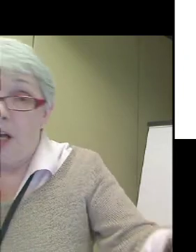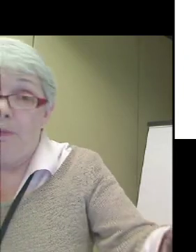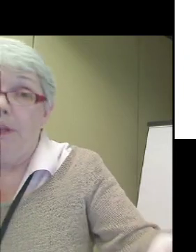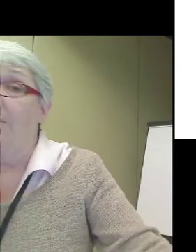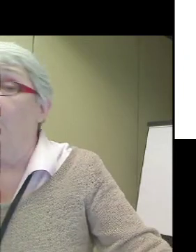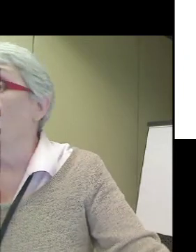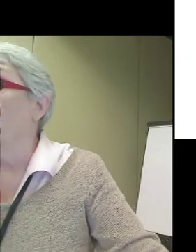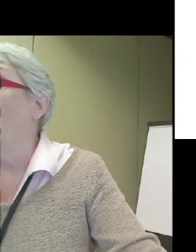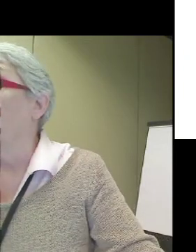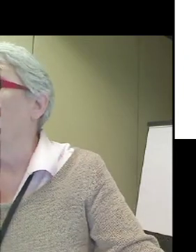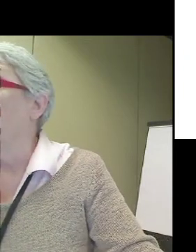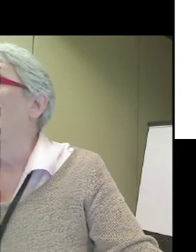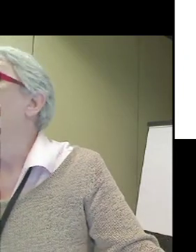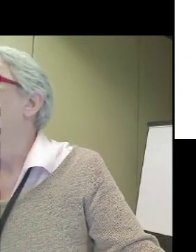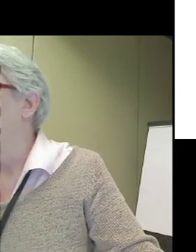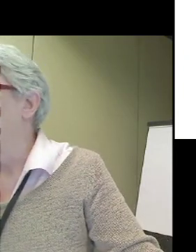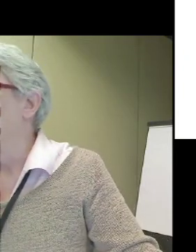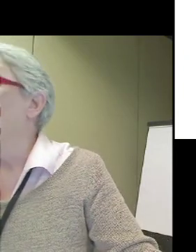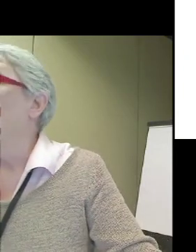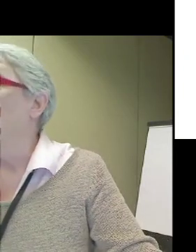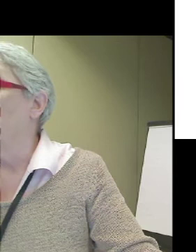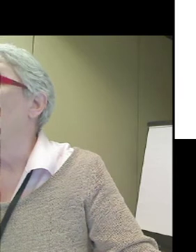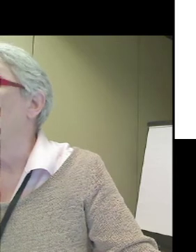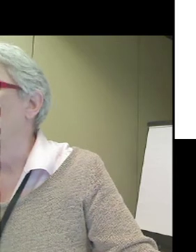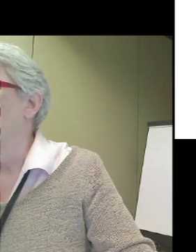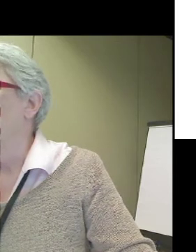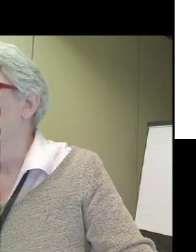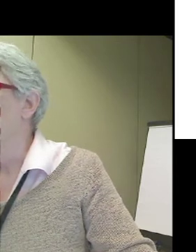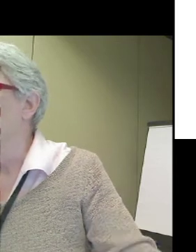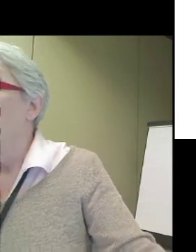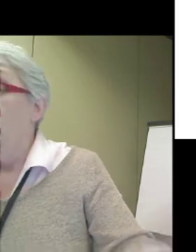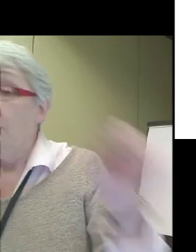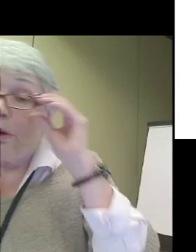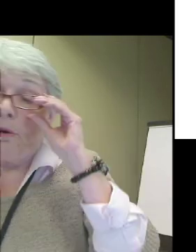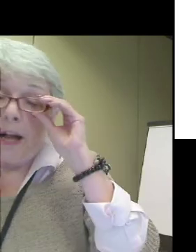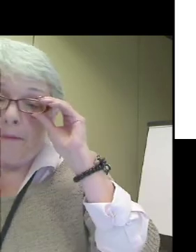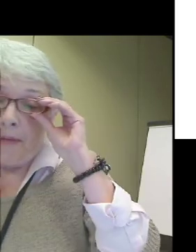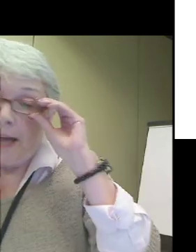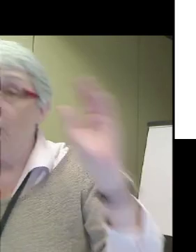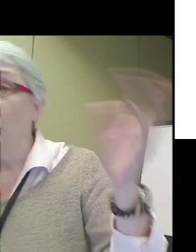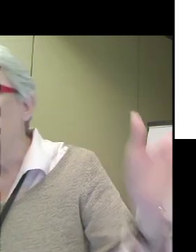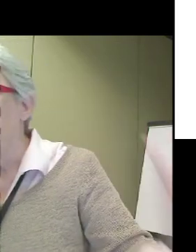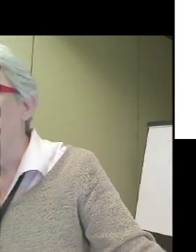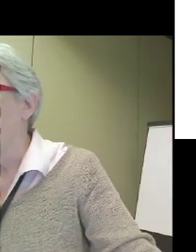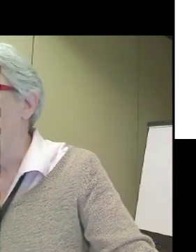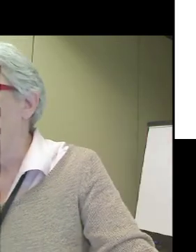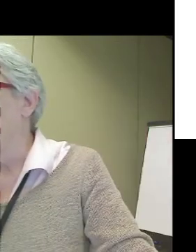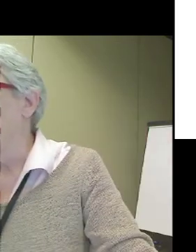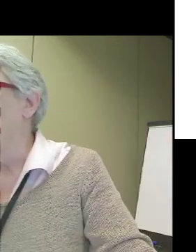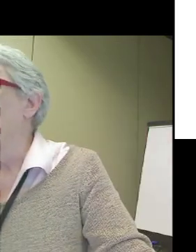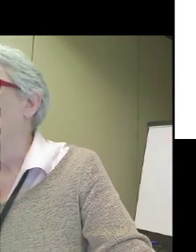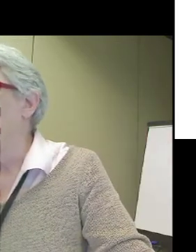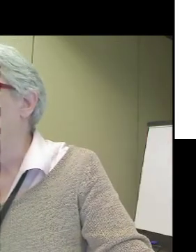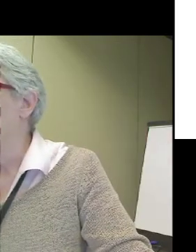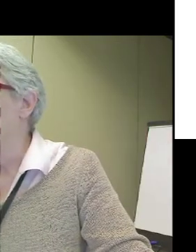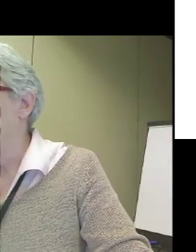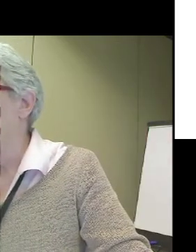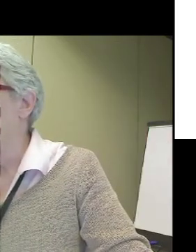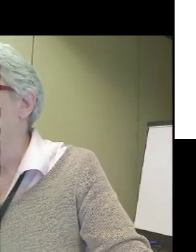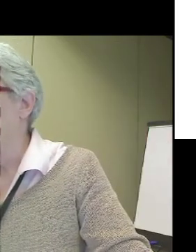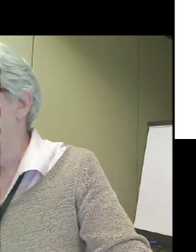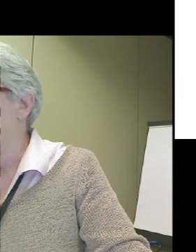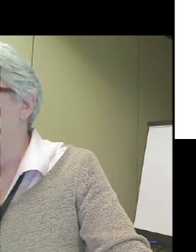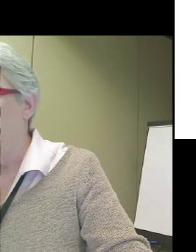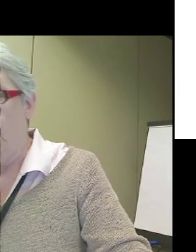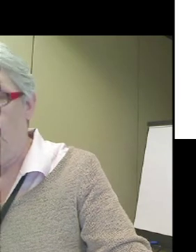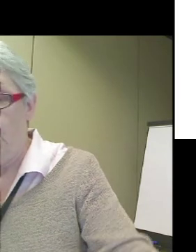helping having the interpreter help by saying, you're too close to that artwork. So I don't really see a time in which we will not be able to